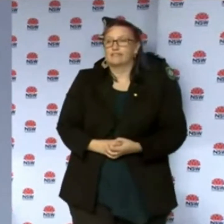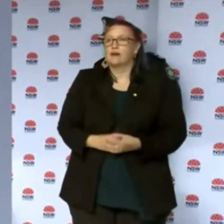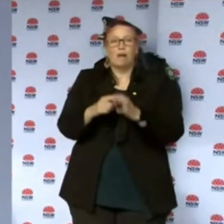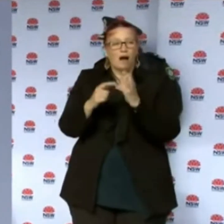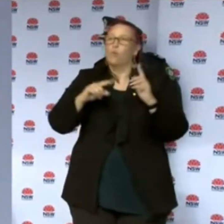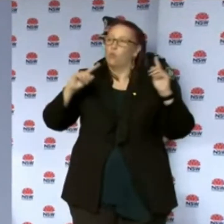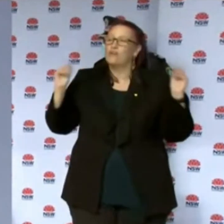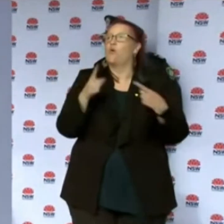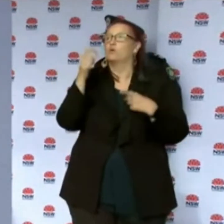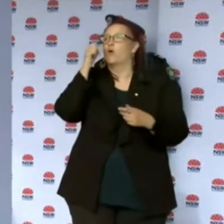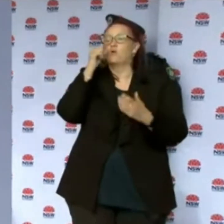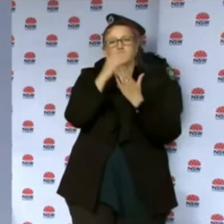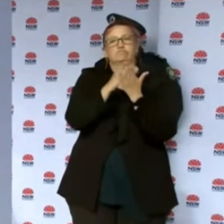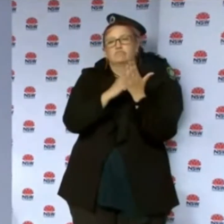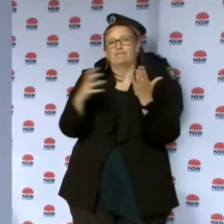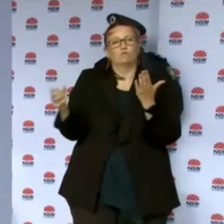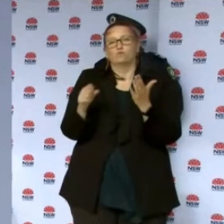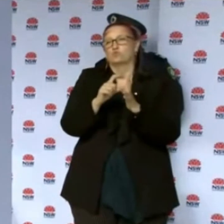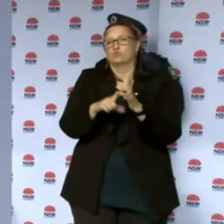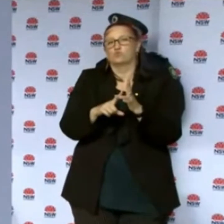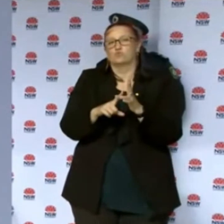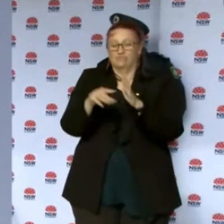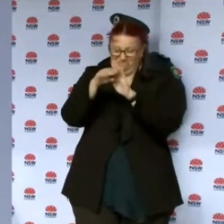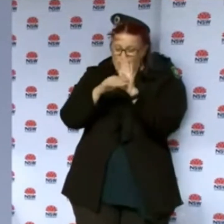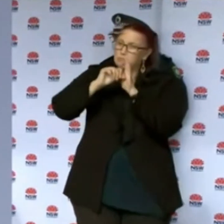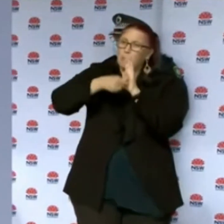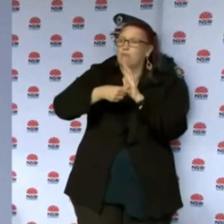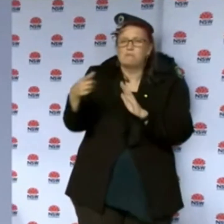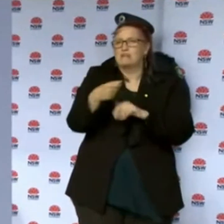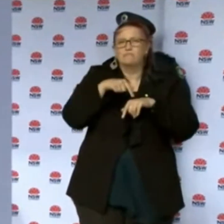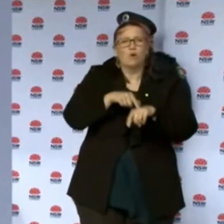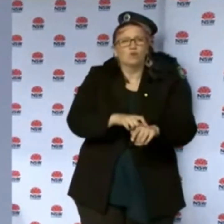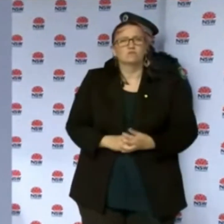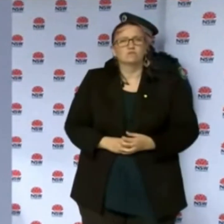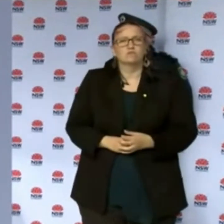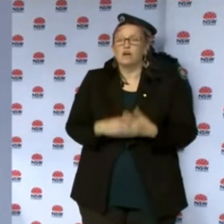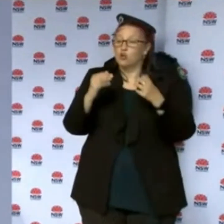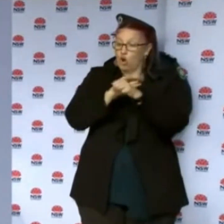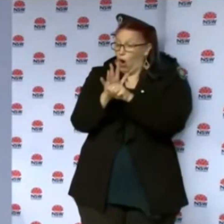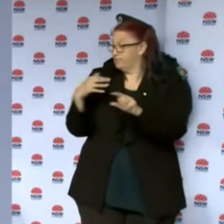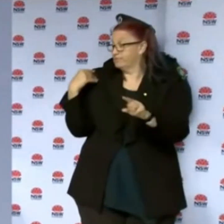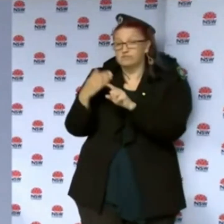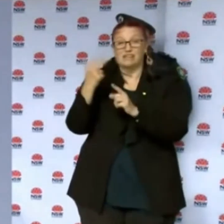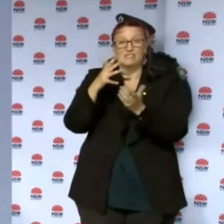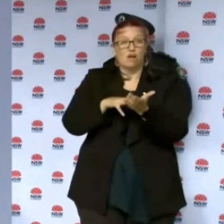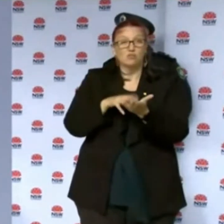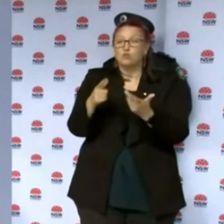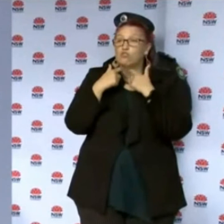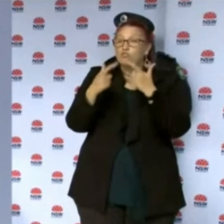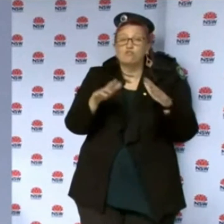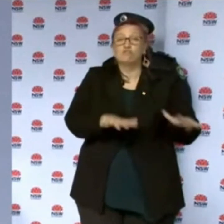all of us know our obligations. And in a pandemic, complacency has no place, has no place.